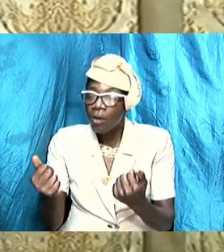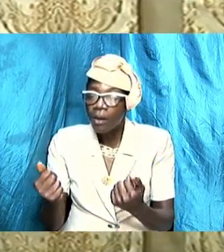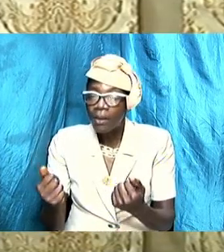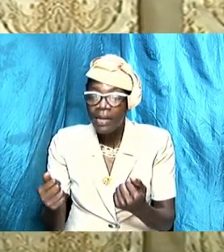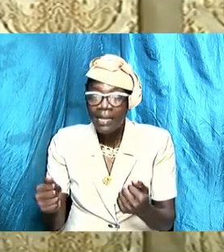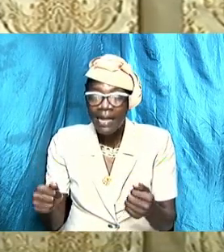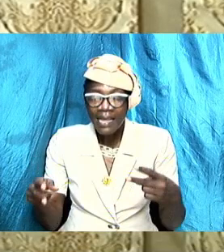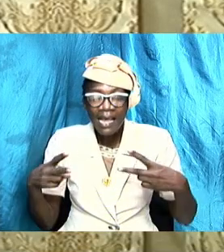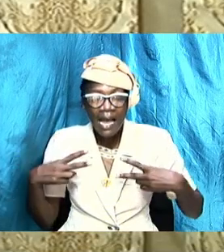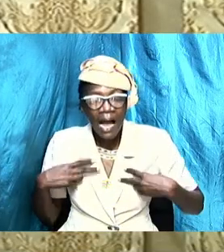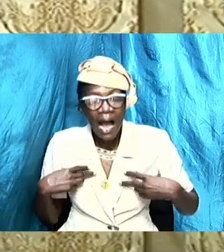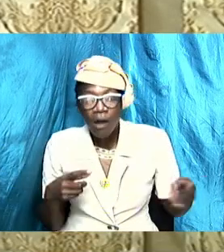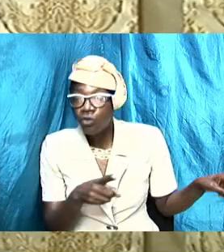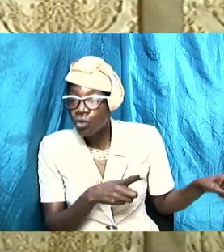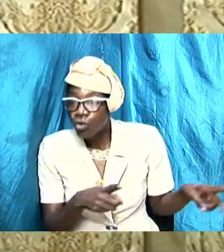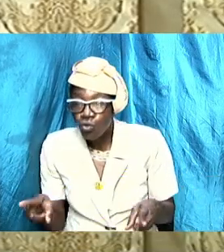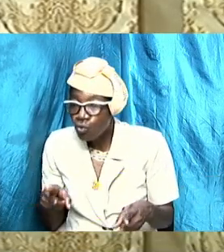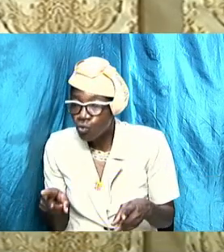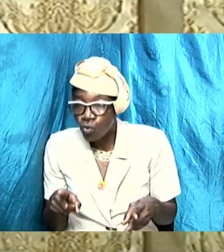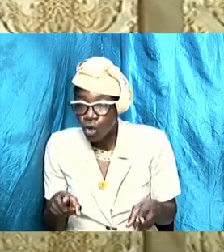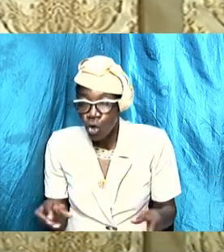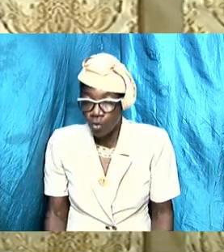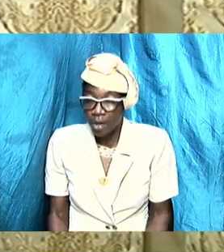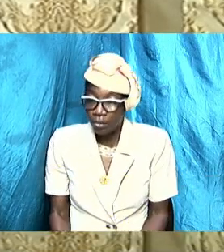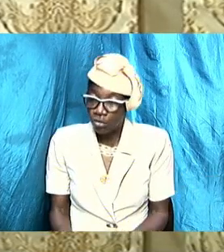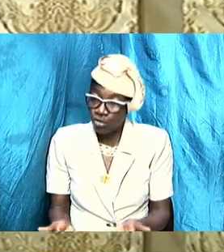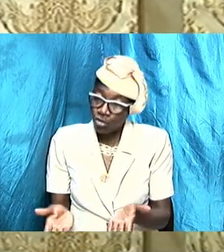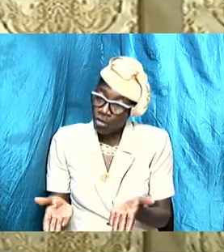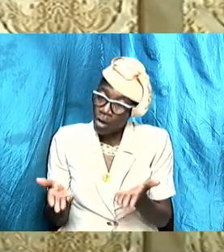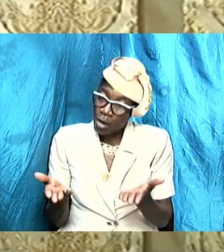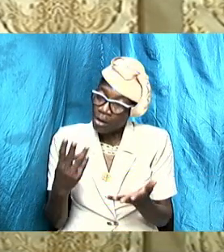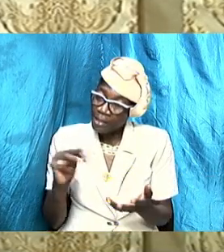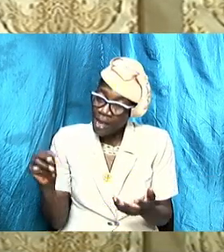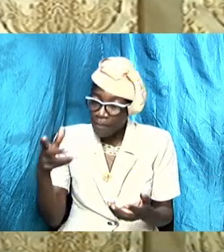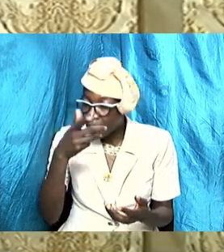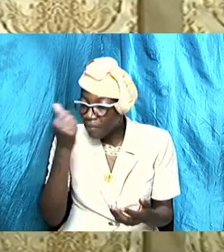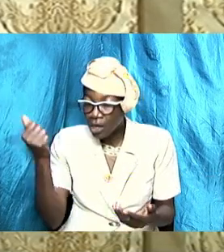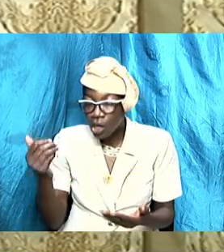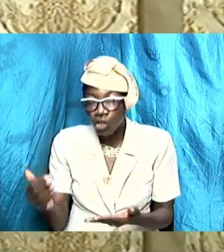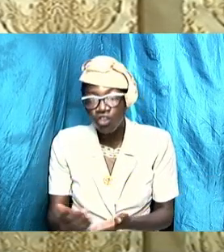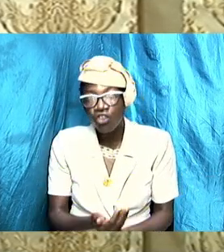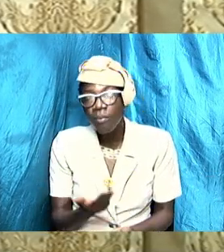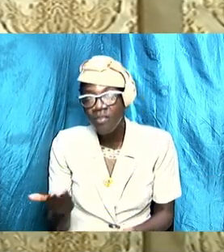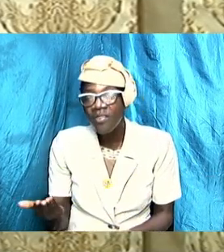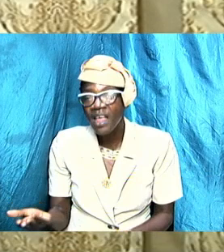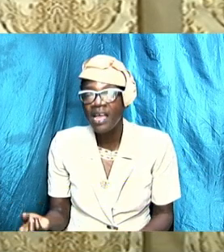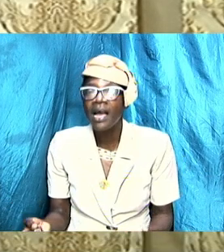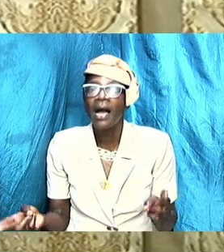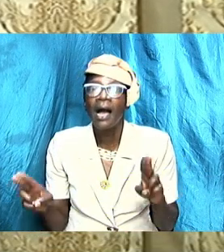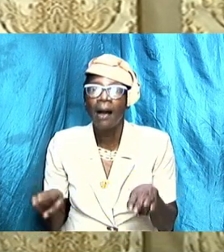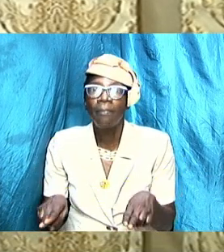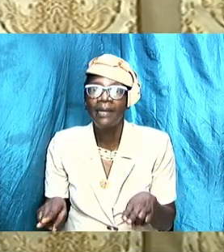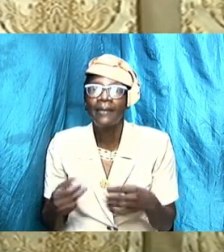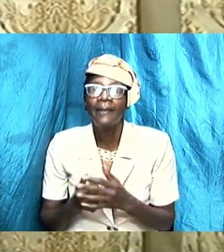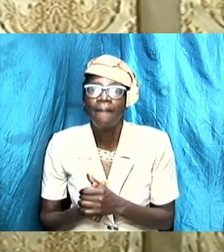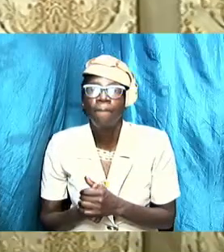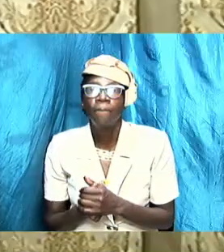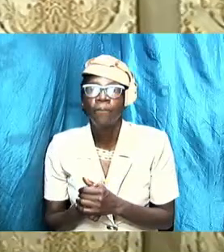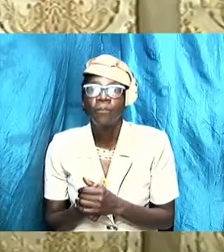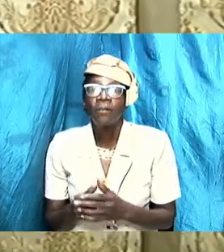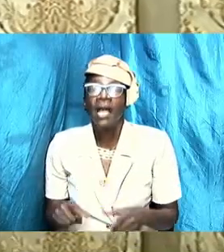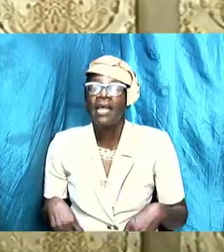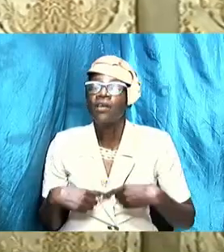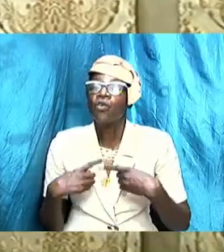exhort them along a certain line because something had happened and he went